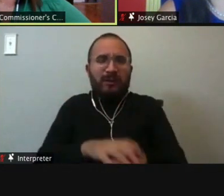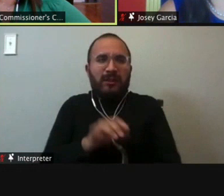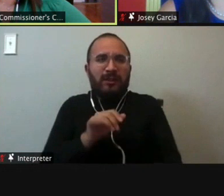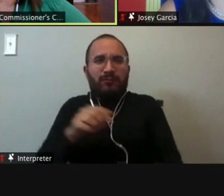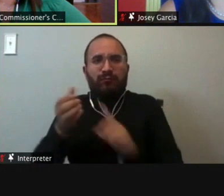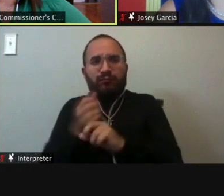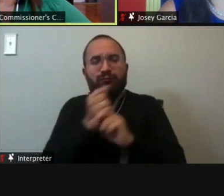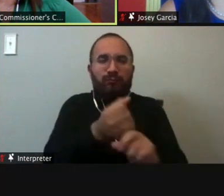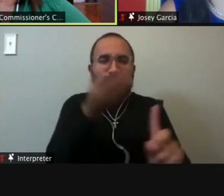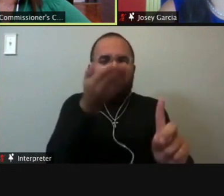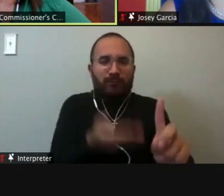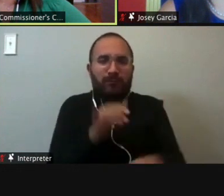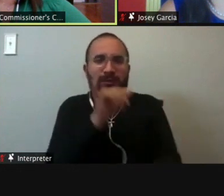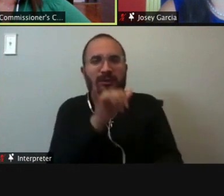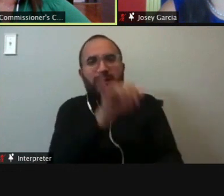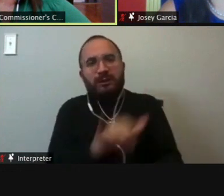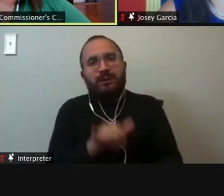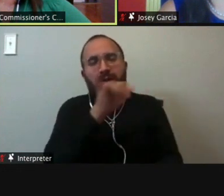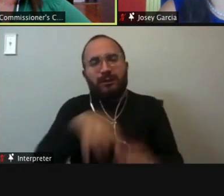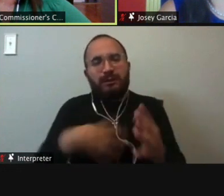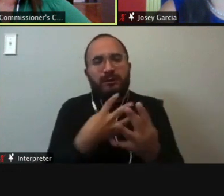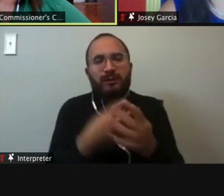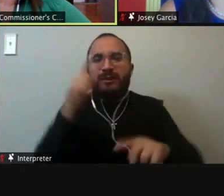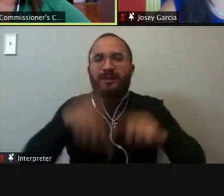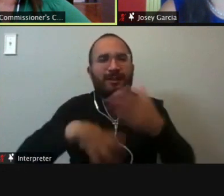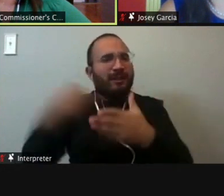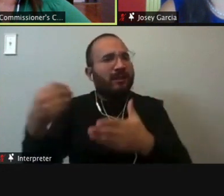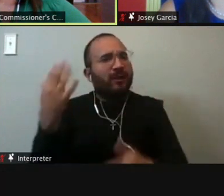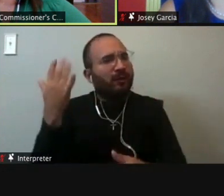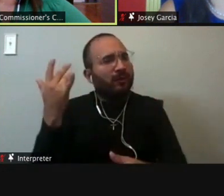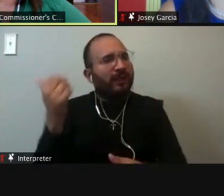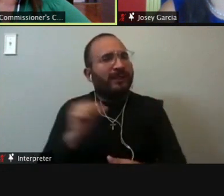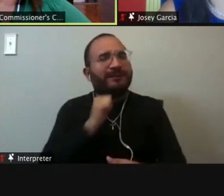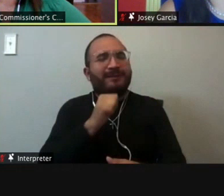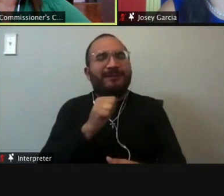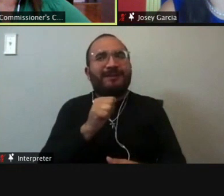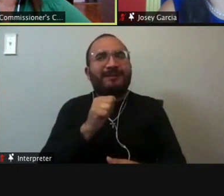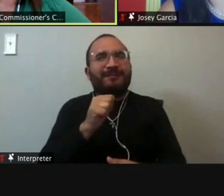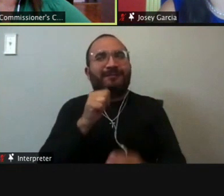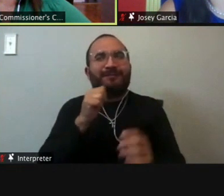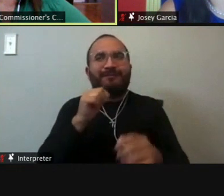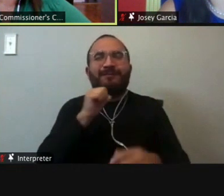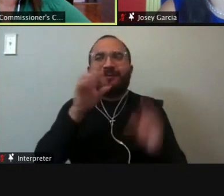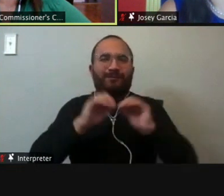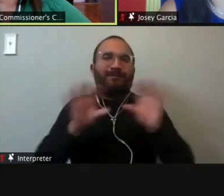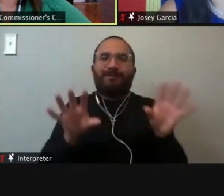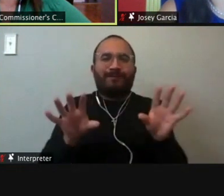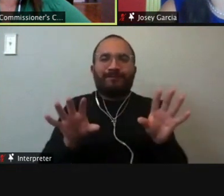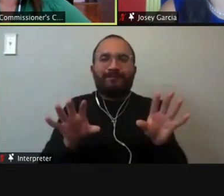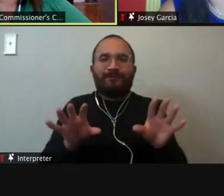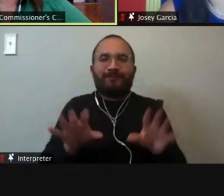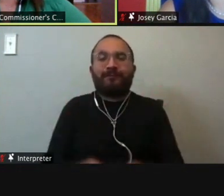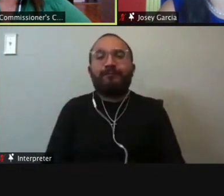they can't afford to get out again? I'll need y'all's help on this because I don't know